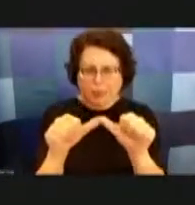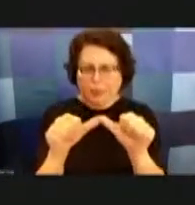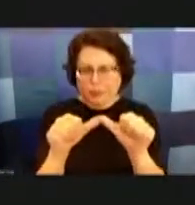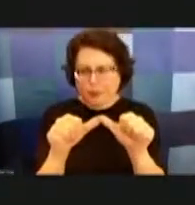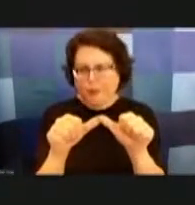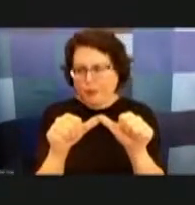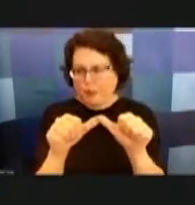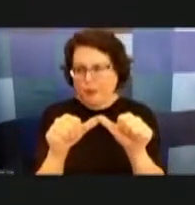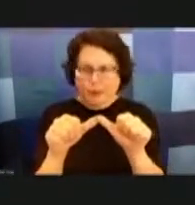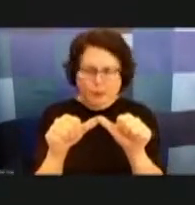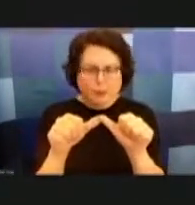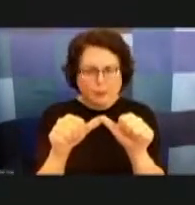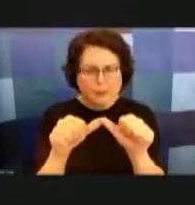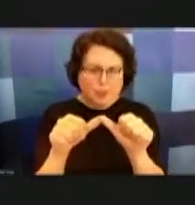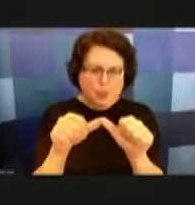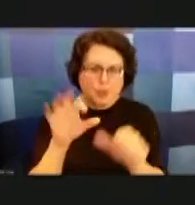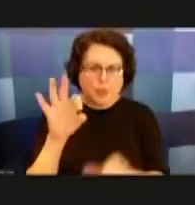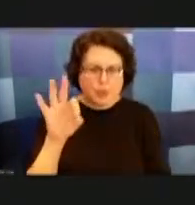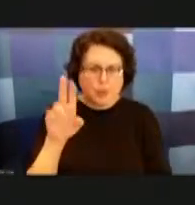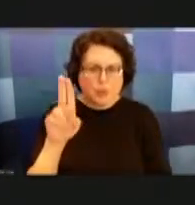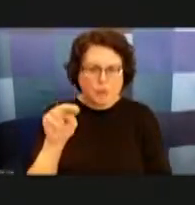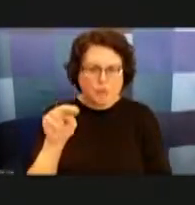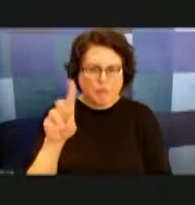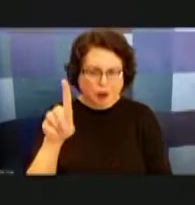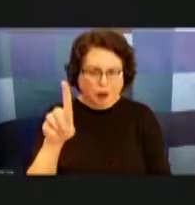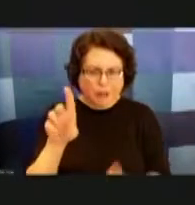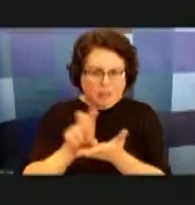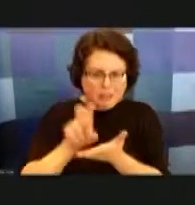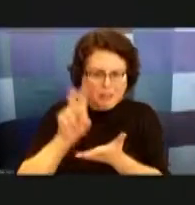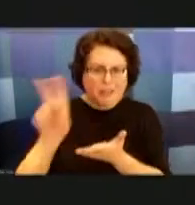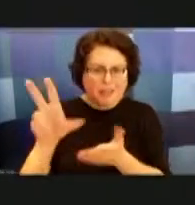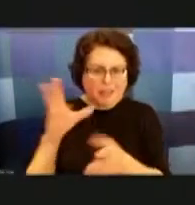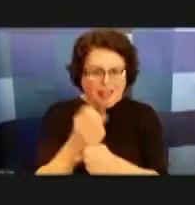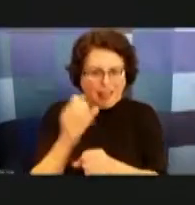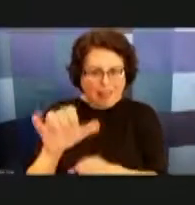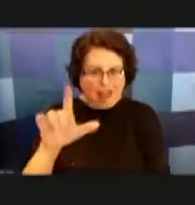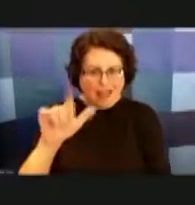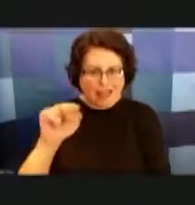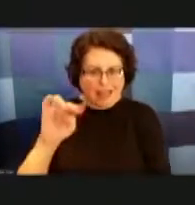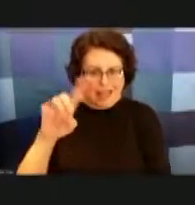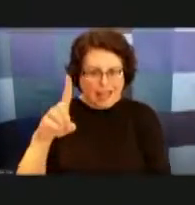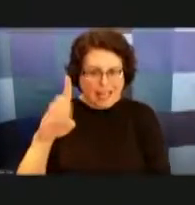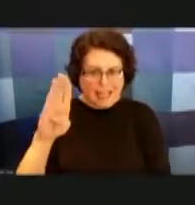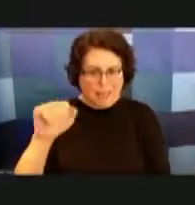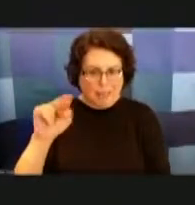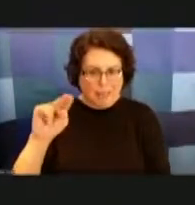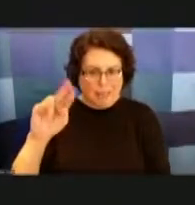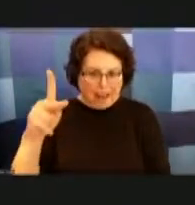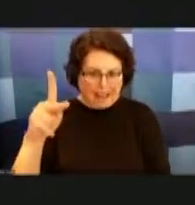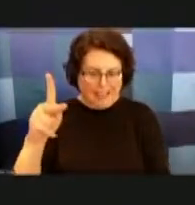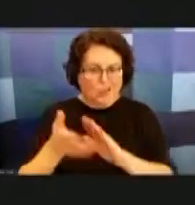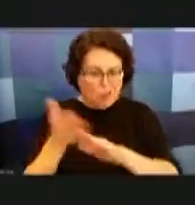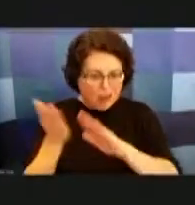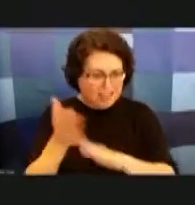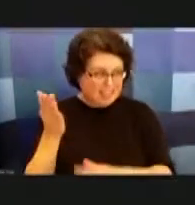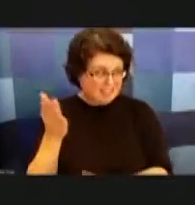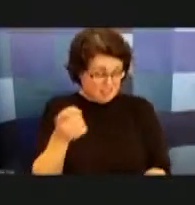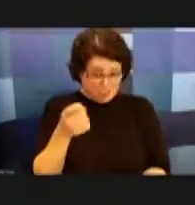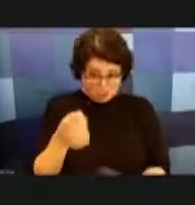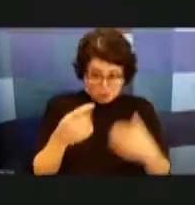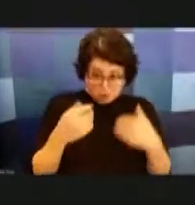fund and and uh get the land bank up and running are there any adjusted costs or